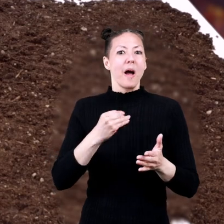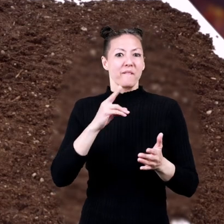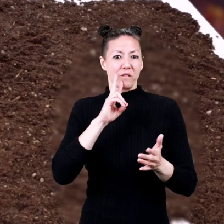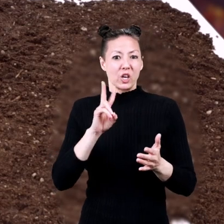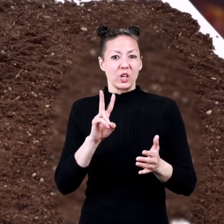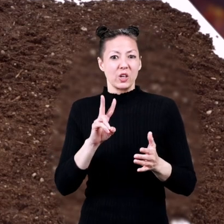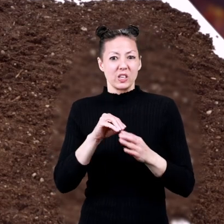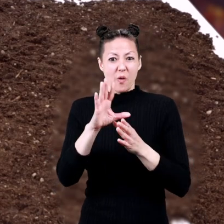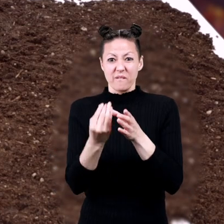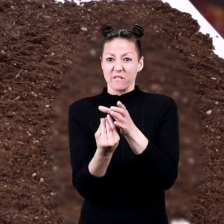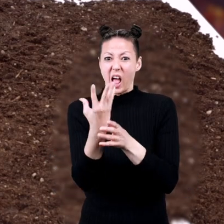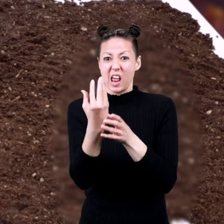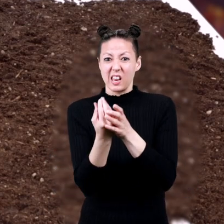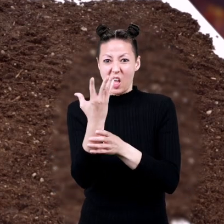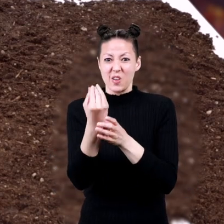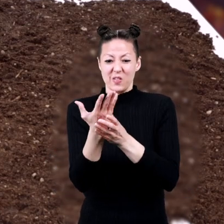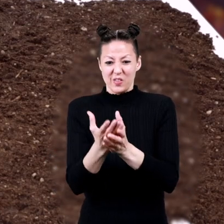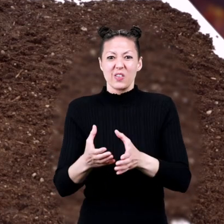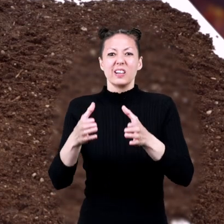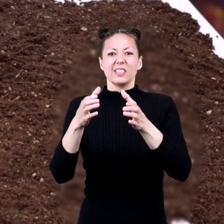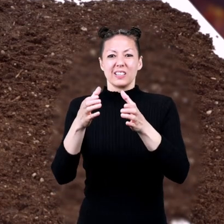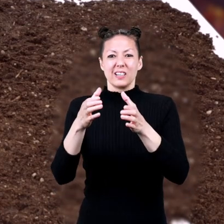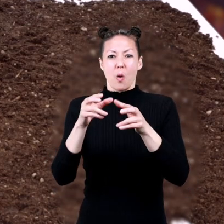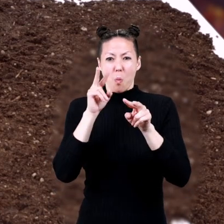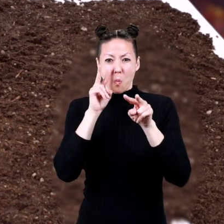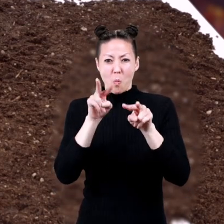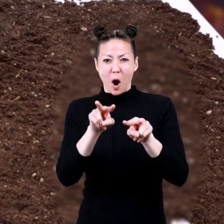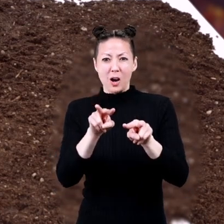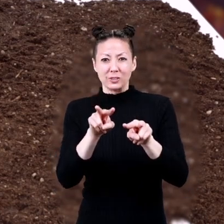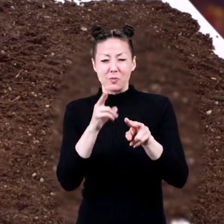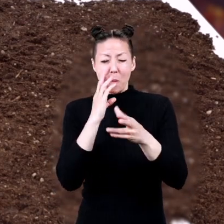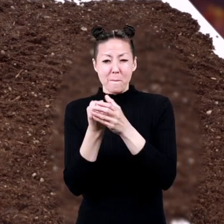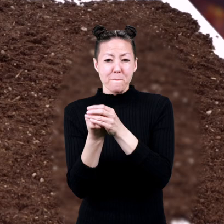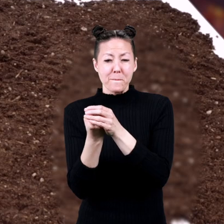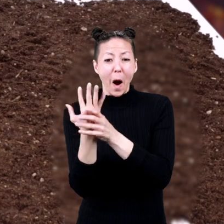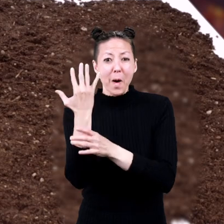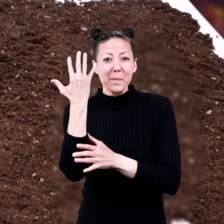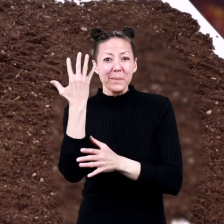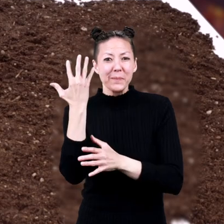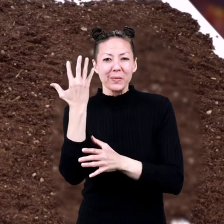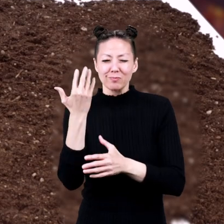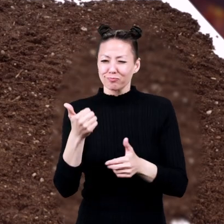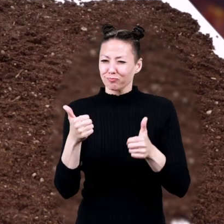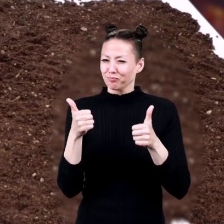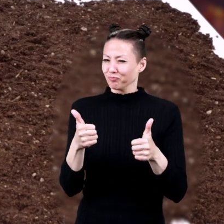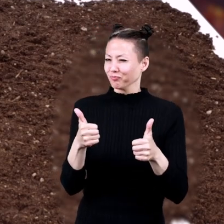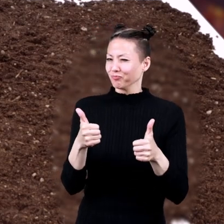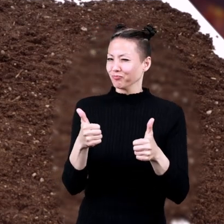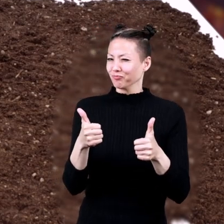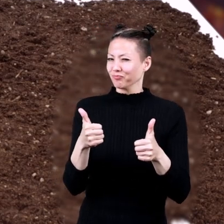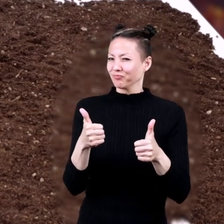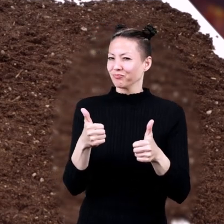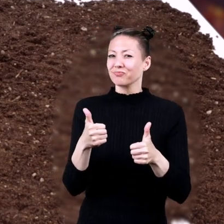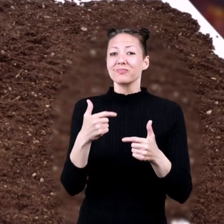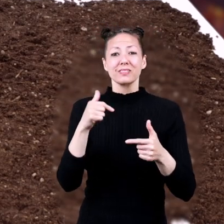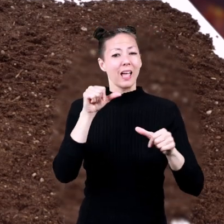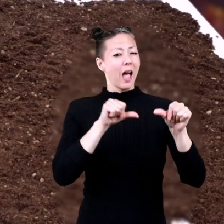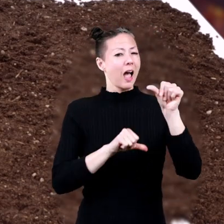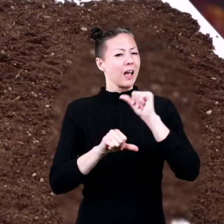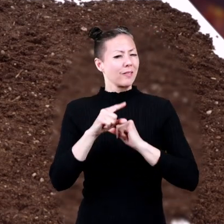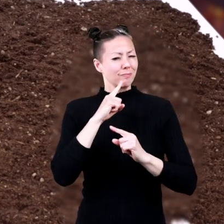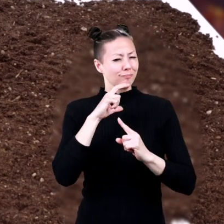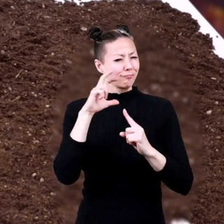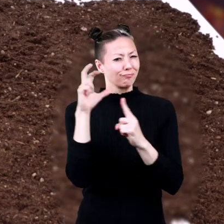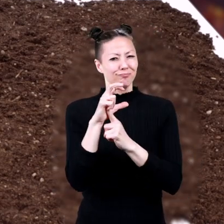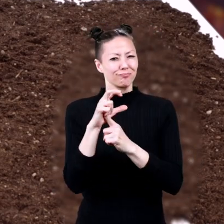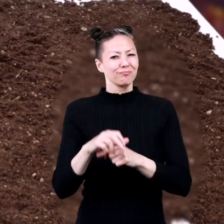white vinegar into your volcanic concoction and watch it erupt nice job friends science can